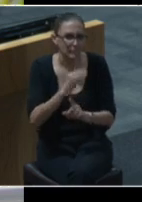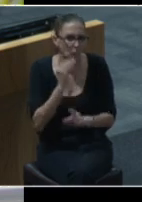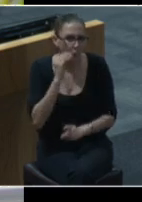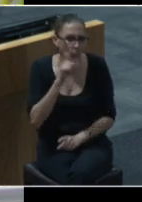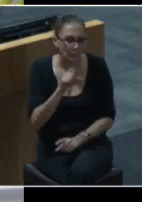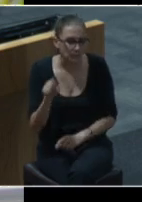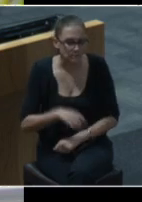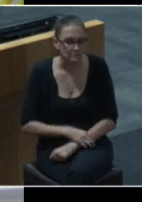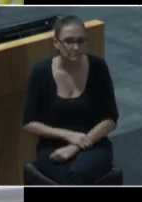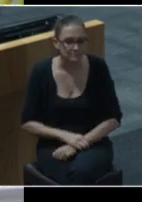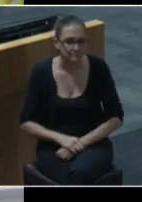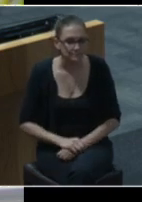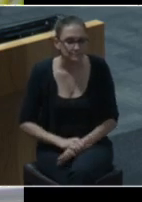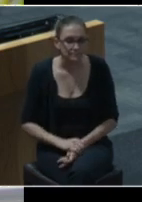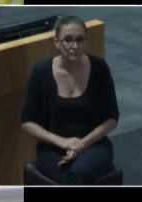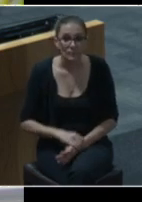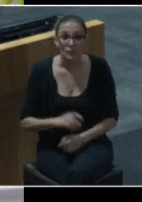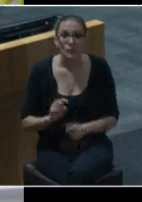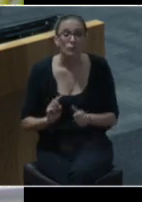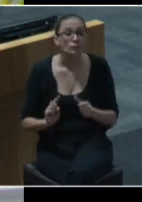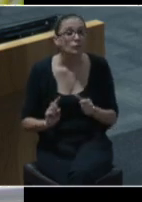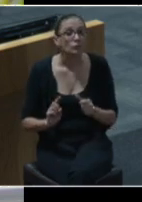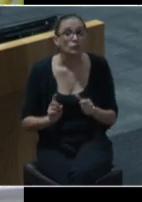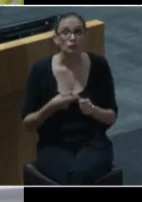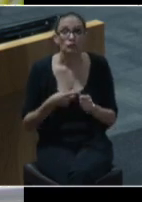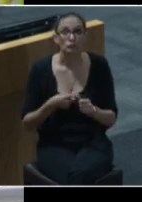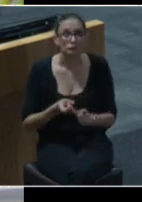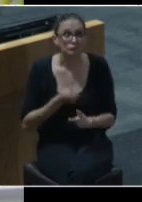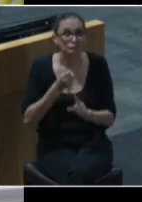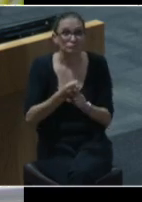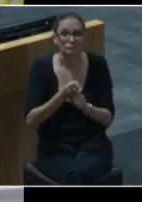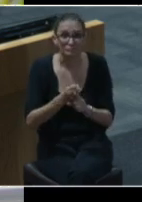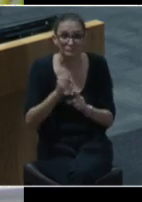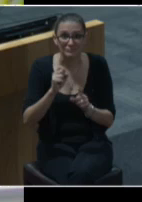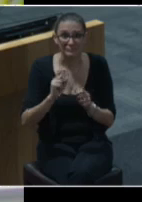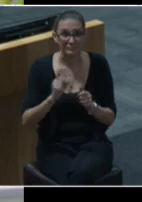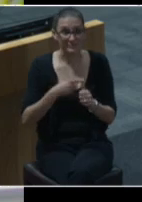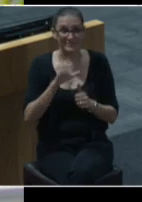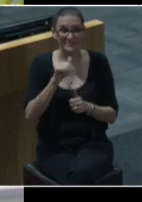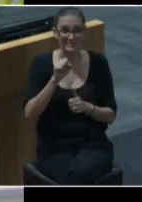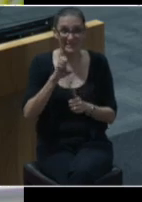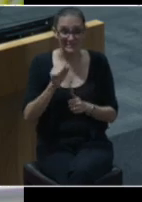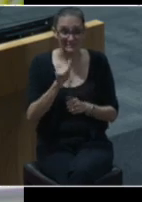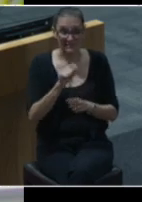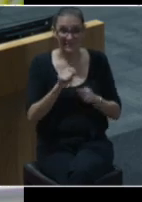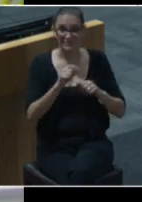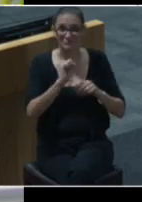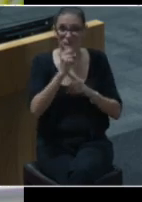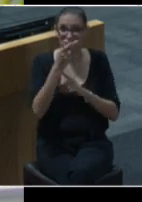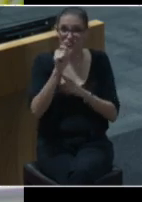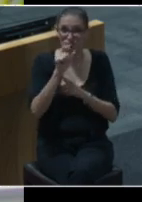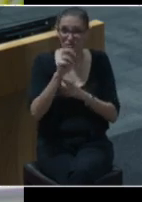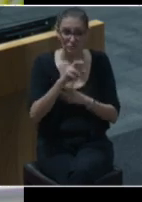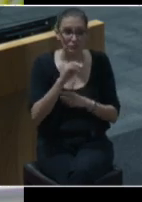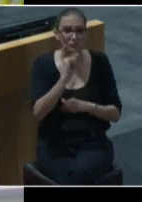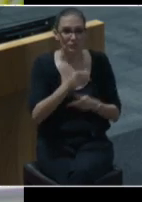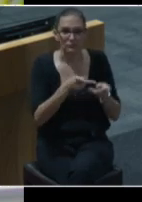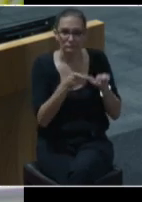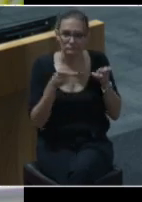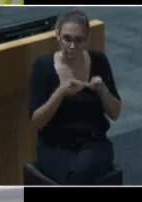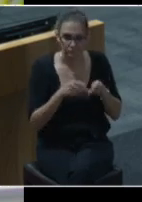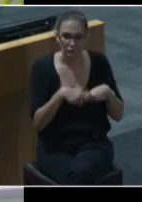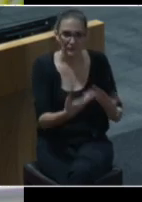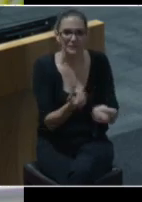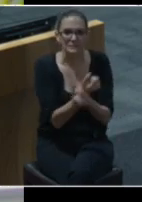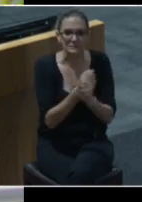when we experienced our first case cases at the shelters those facilities provided a safe lodging